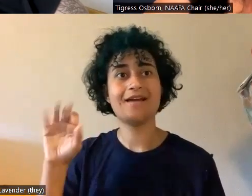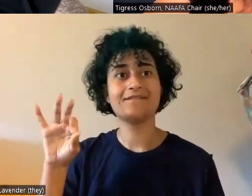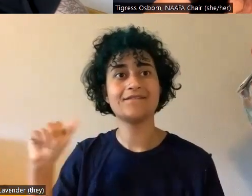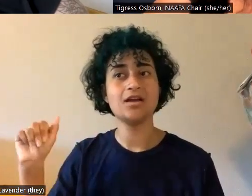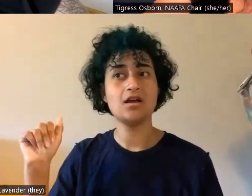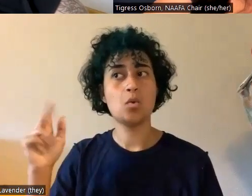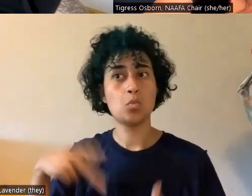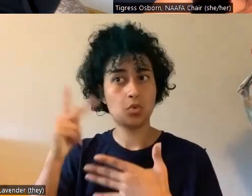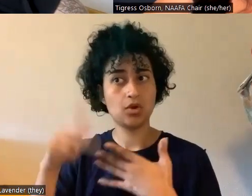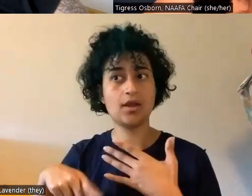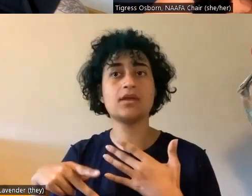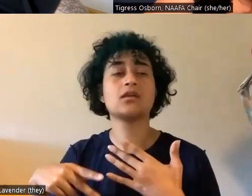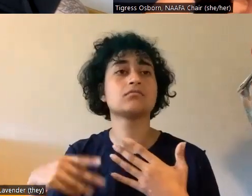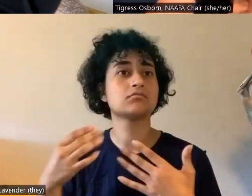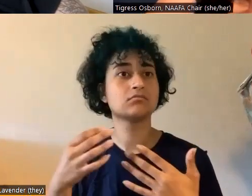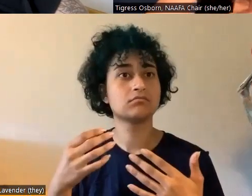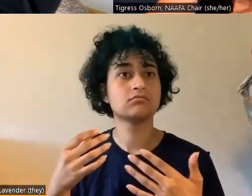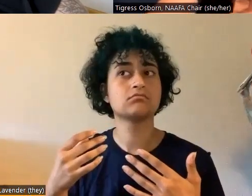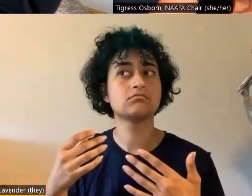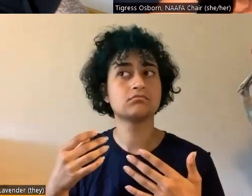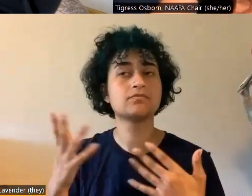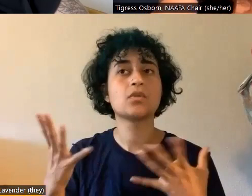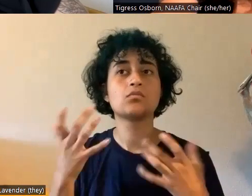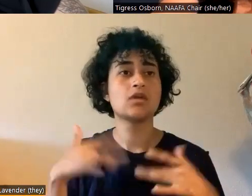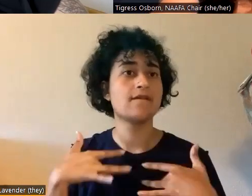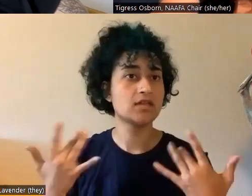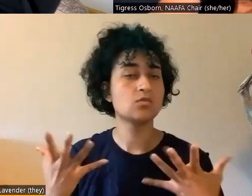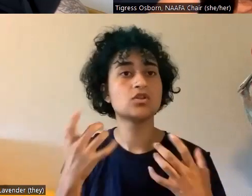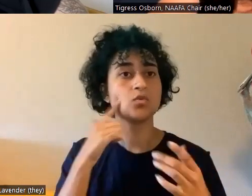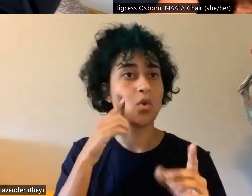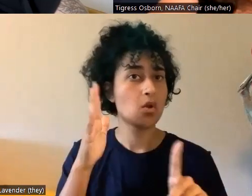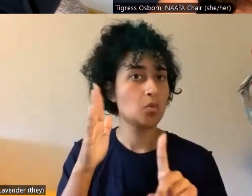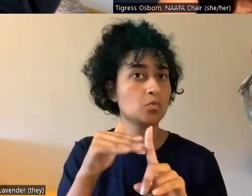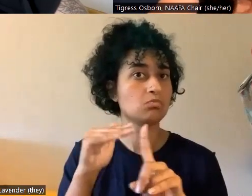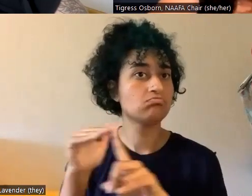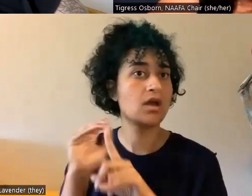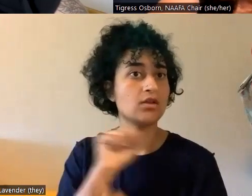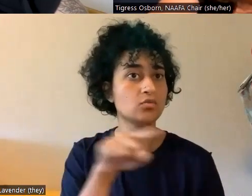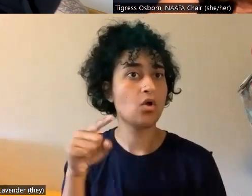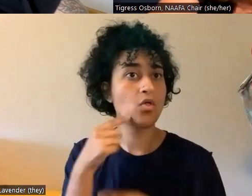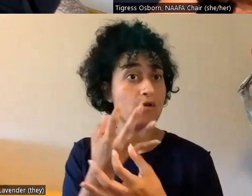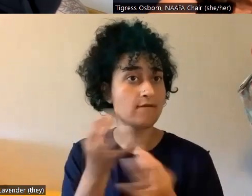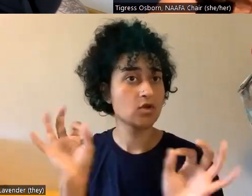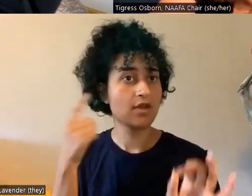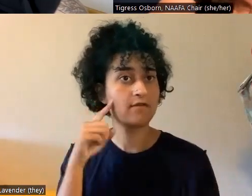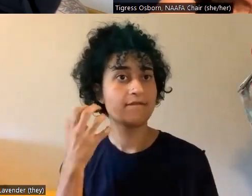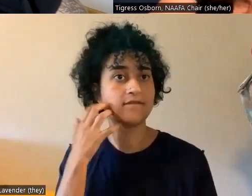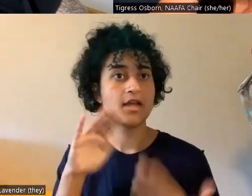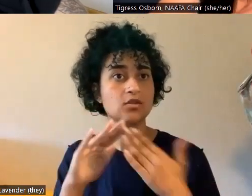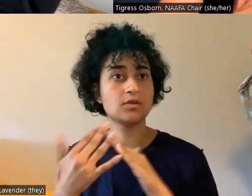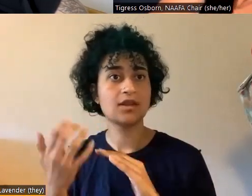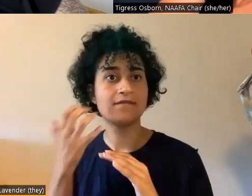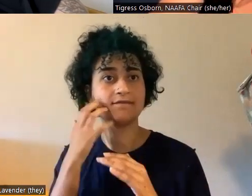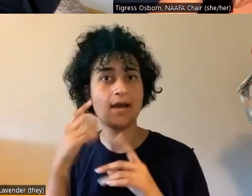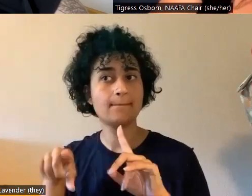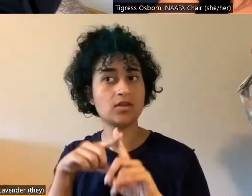and we, uh, we just like to remind everybody that we offer these webinars free to fat community and fat positive folks. And we